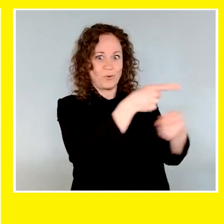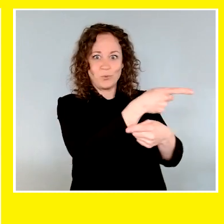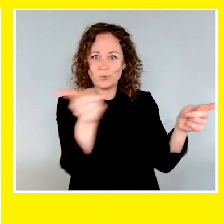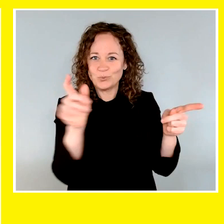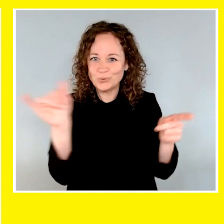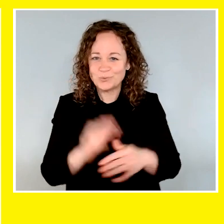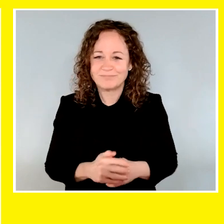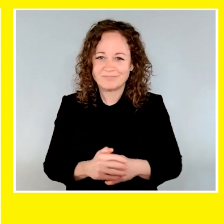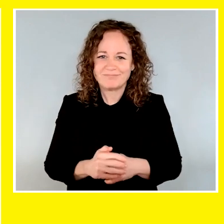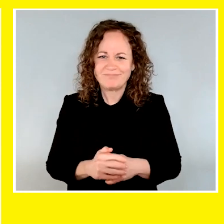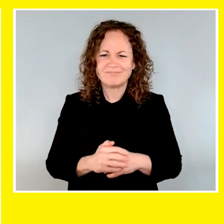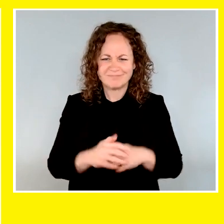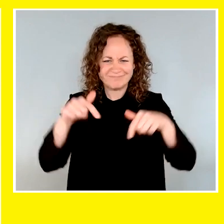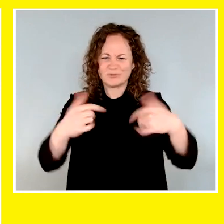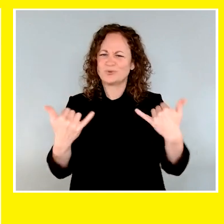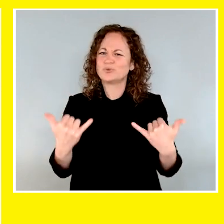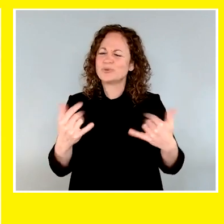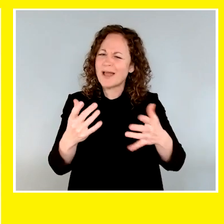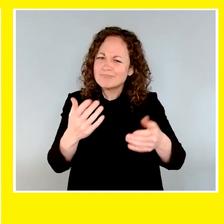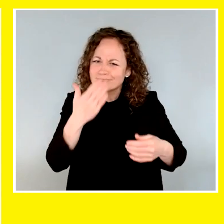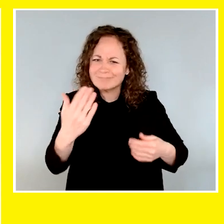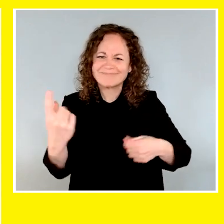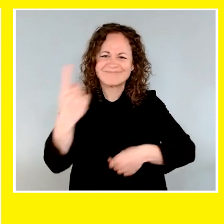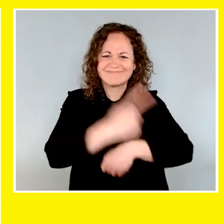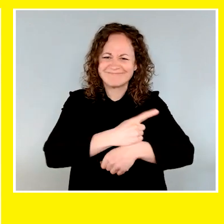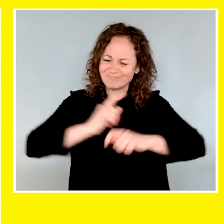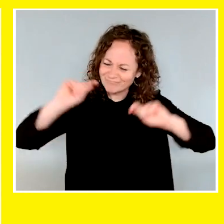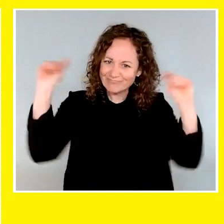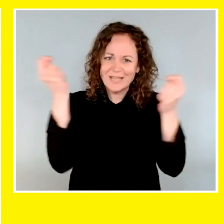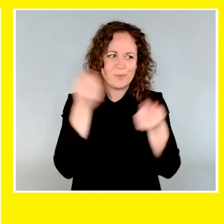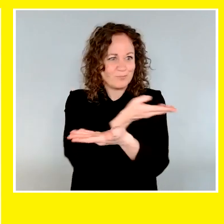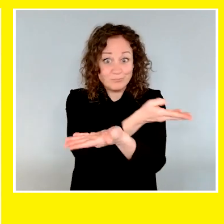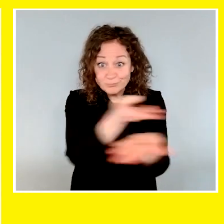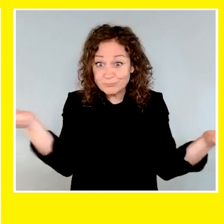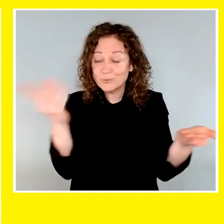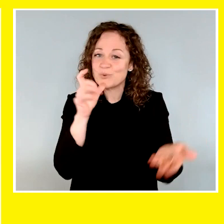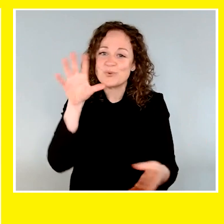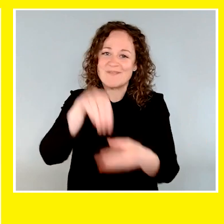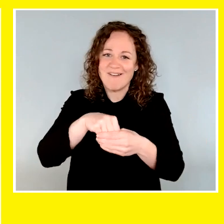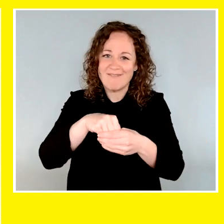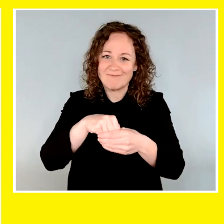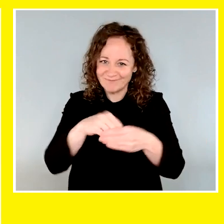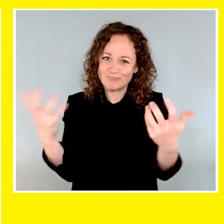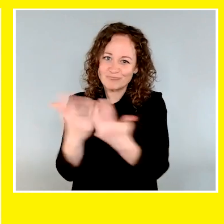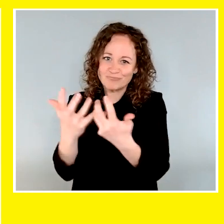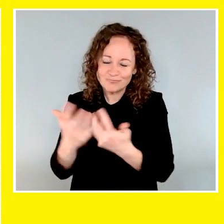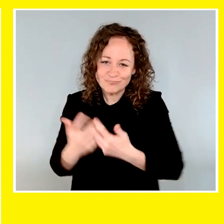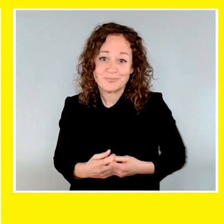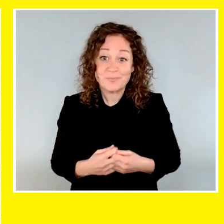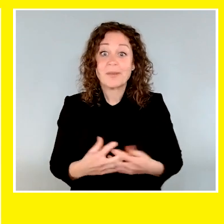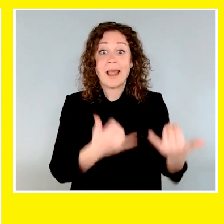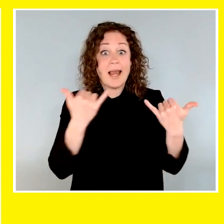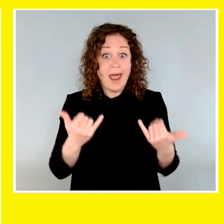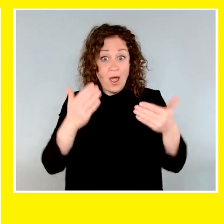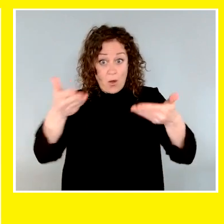match guide dogs with their handlers around the world. I can't think of a more fitting day to celebrate CNIB Guide Dogs graduates and